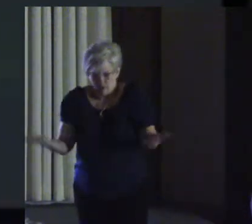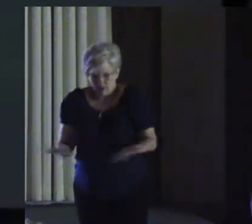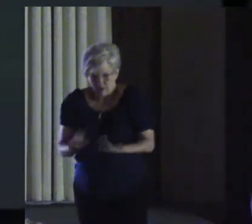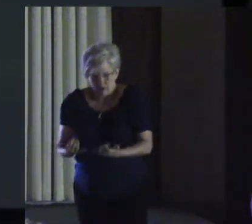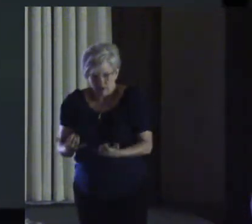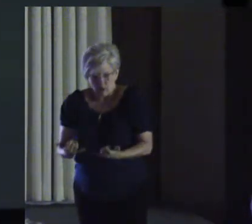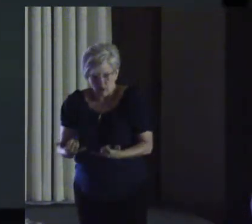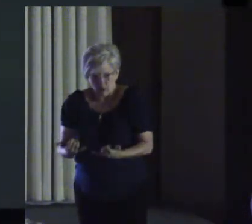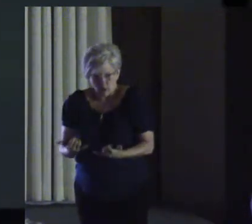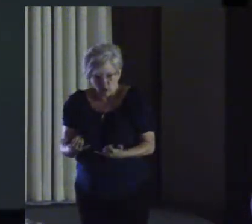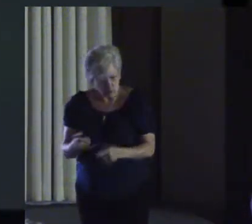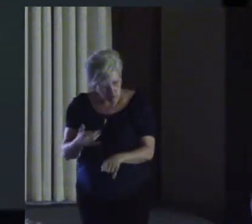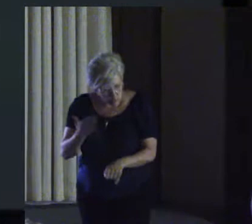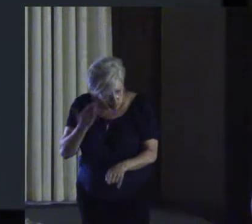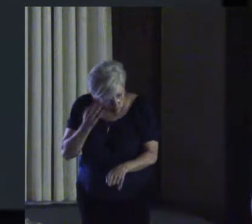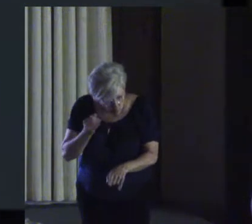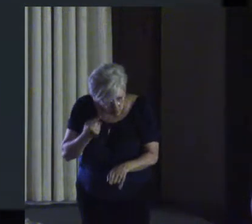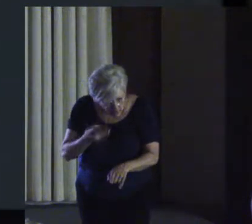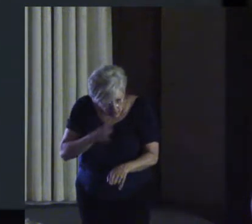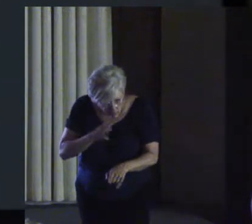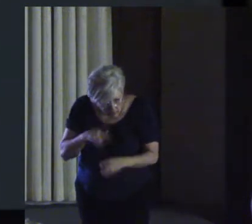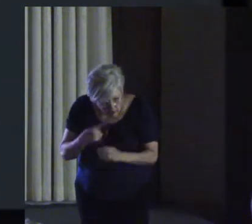Do you know what I'm talking about?